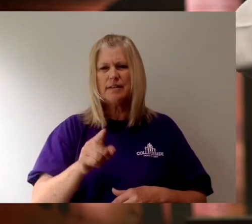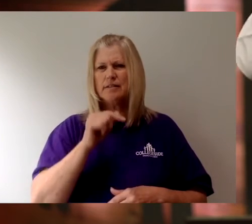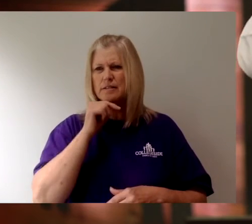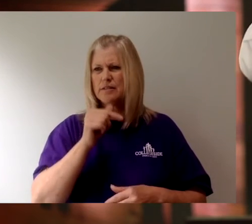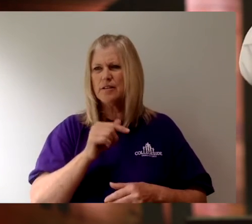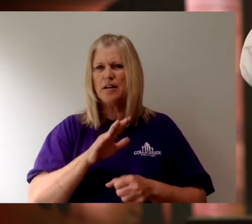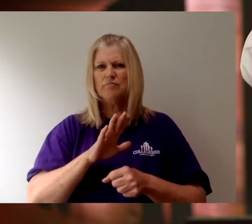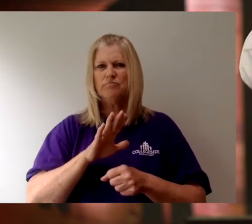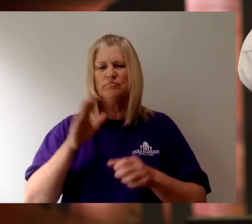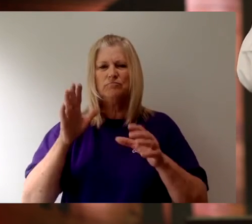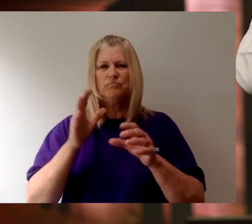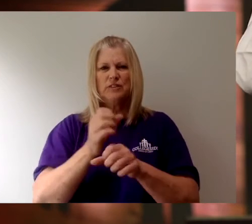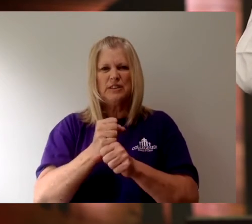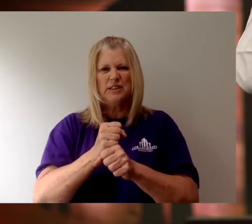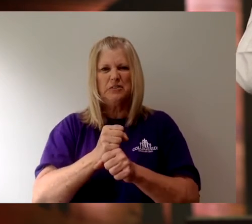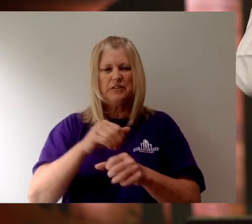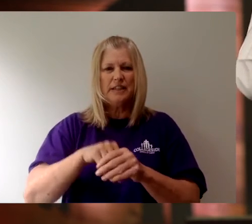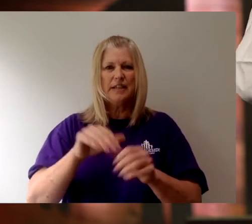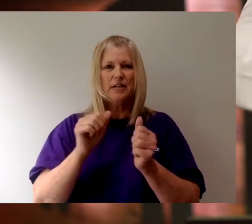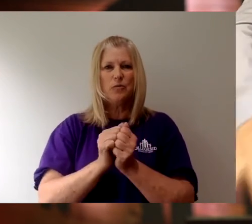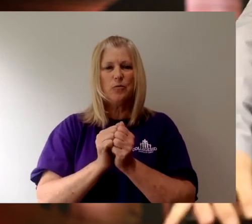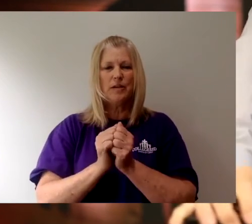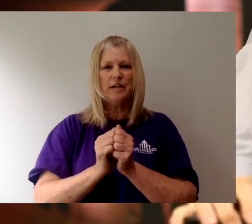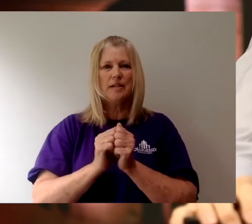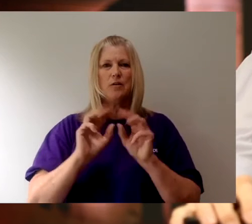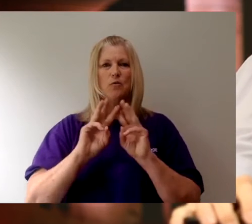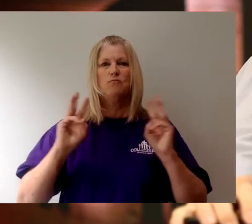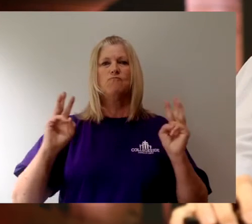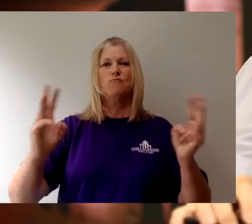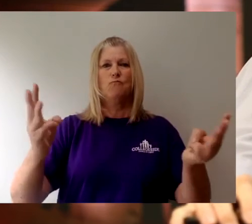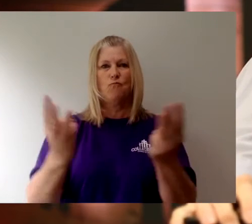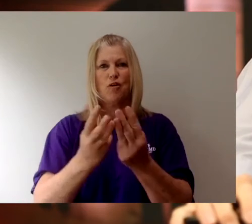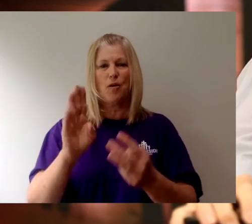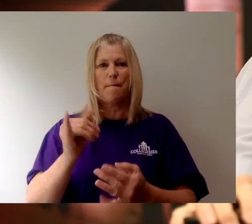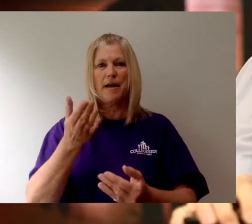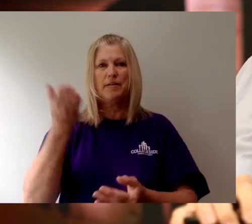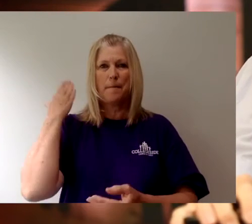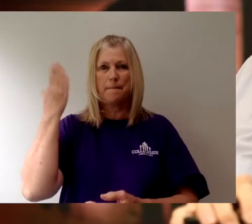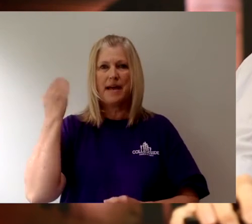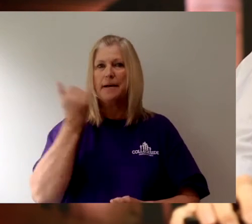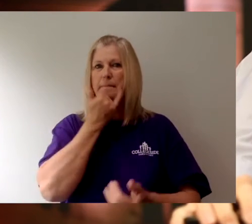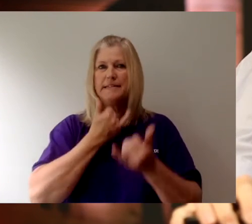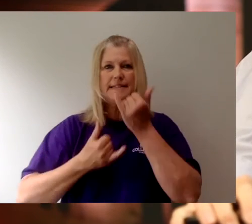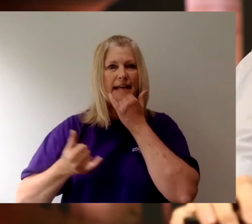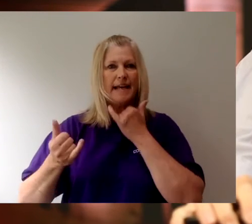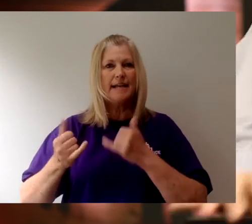not held in with boundaries by their past mistakes,